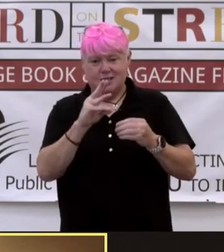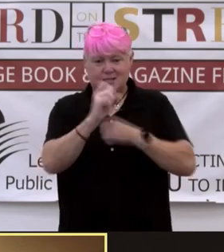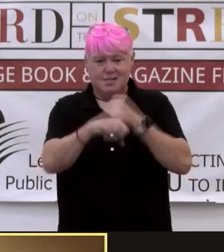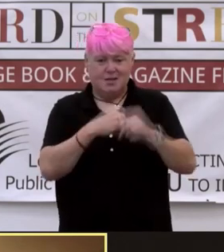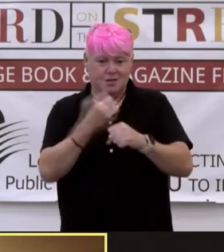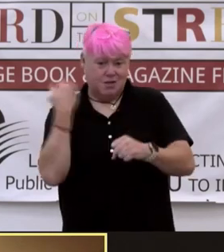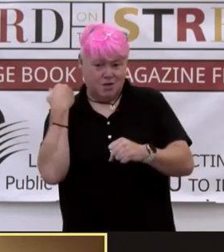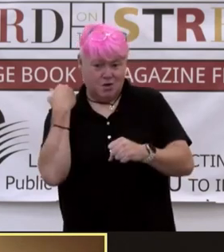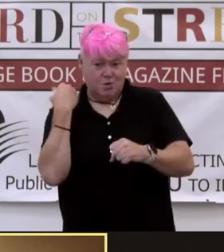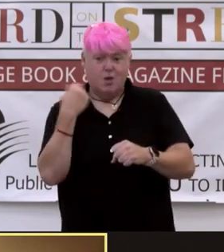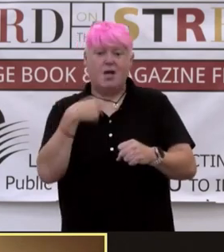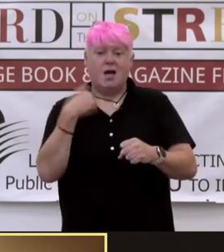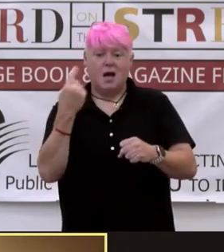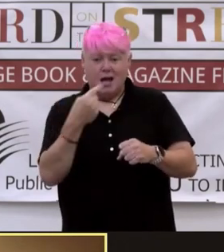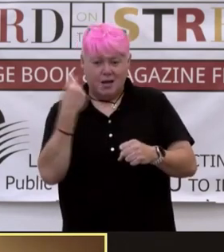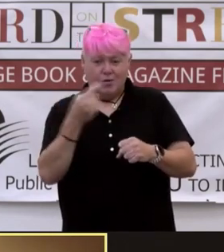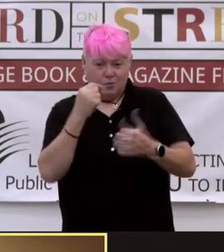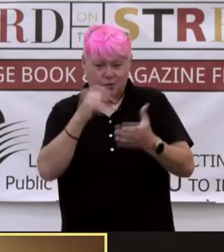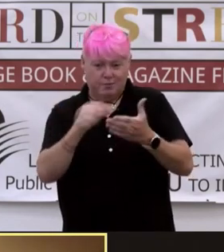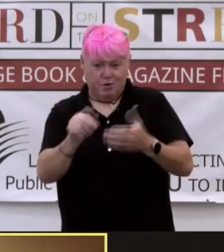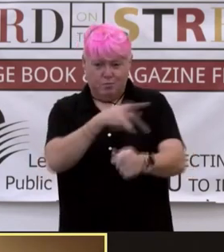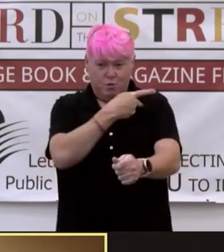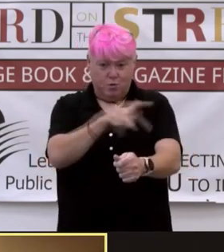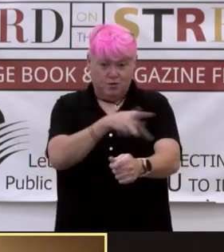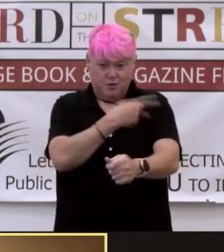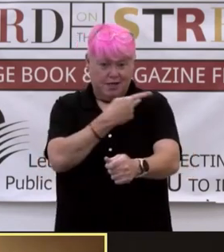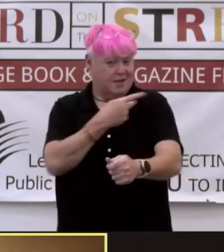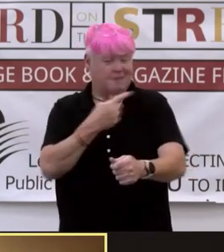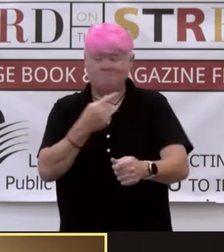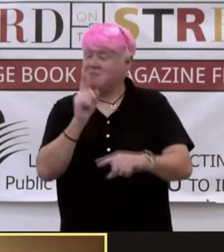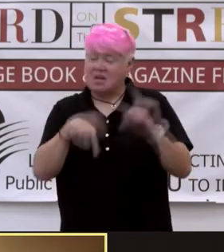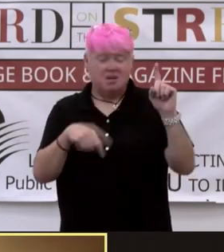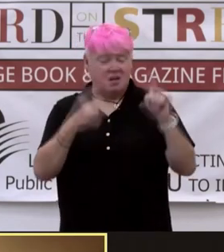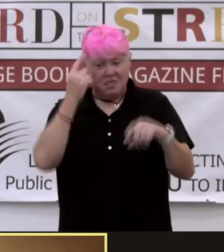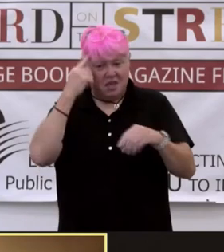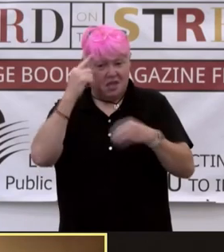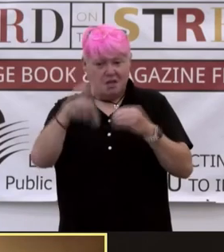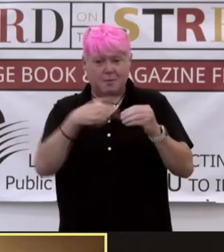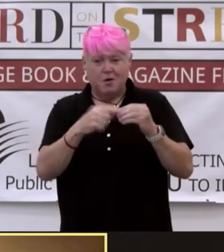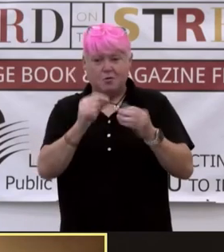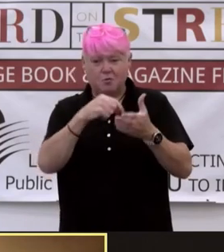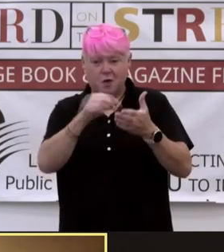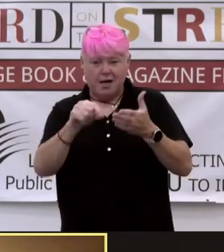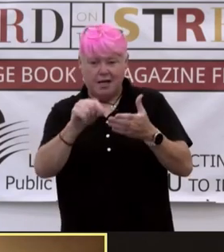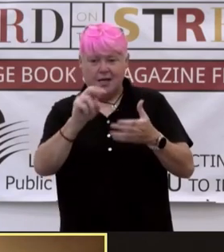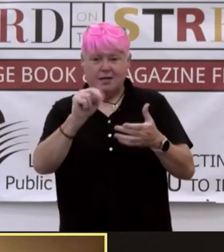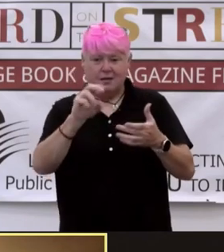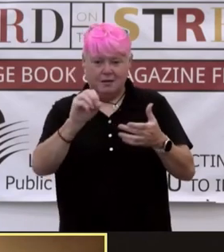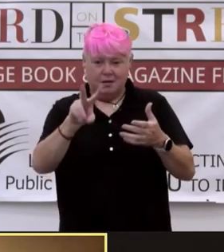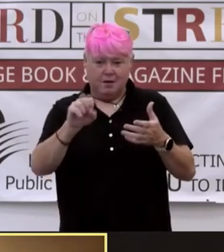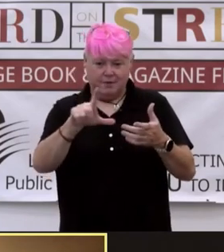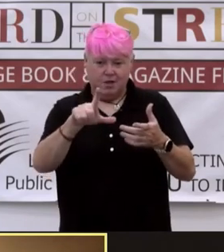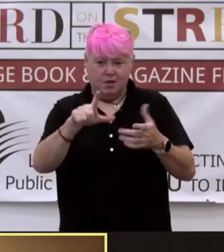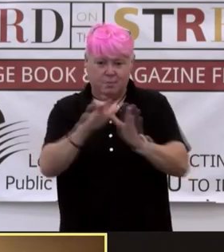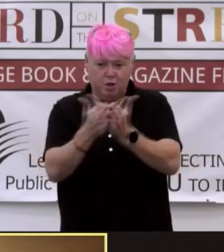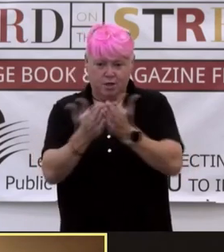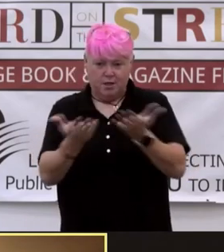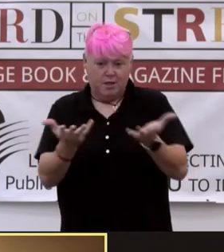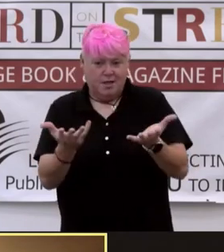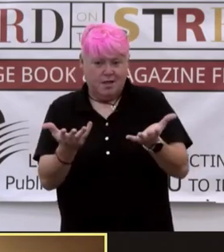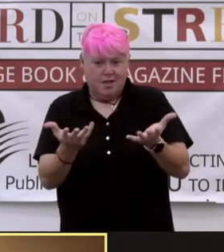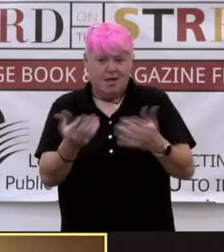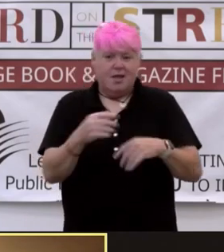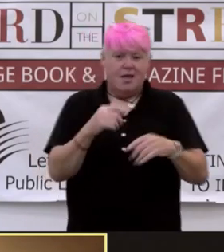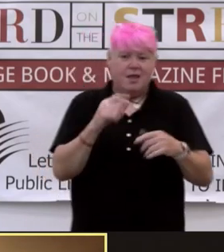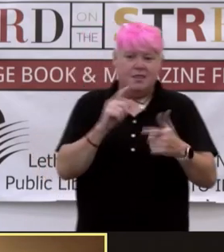because I could not fathom the idea of actually writing a novel. And then I had these, you know, when you are growing up, you have these dark years where you, you know, do things